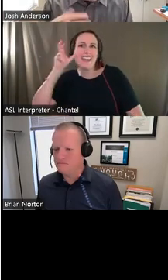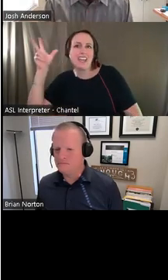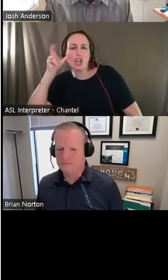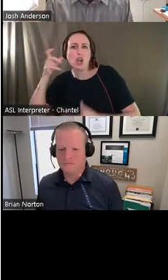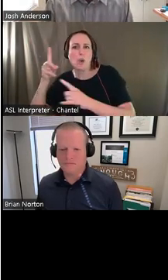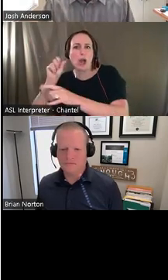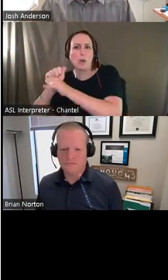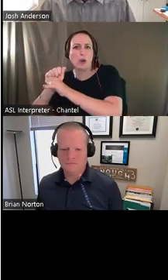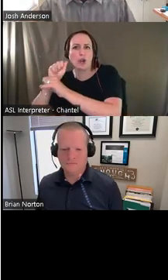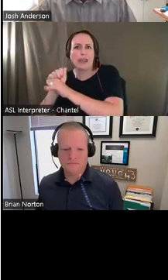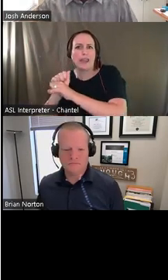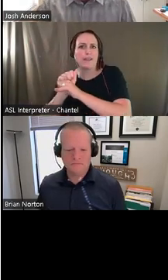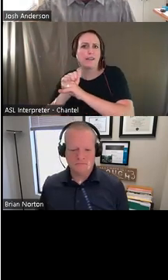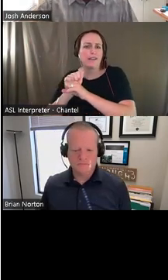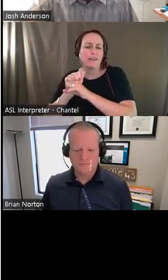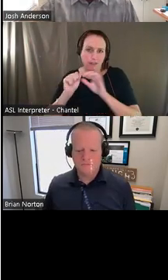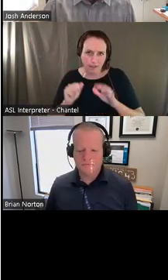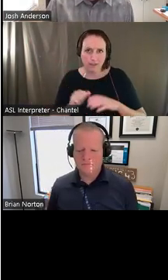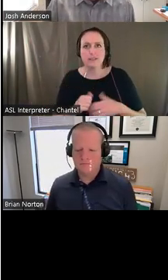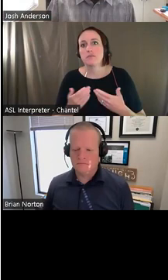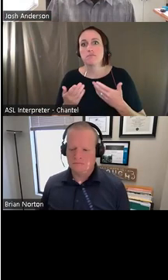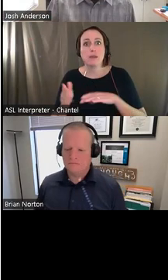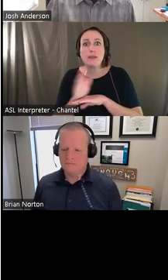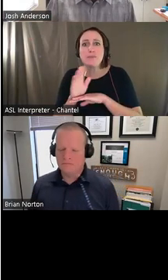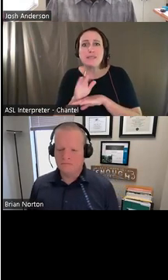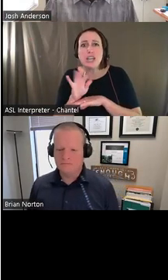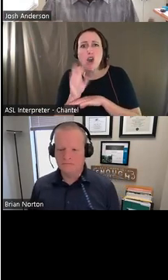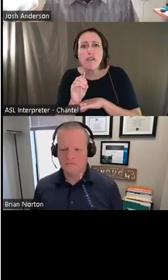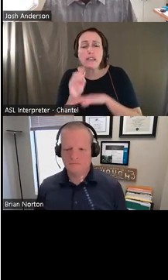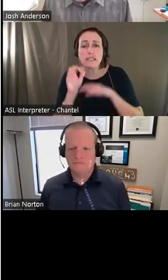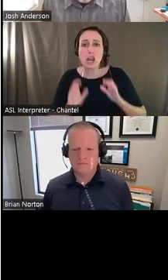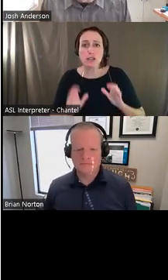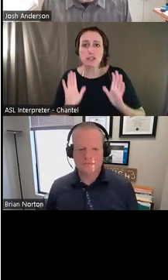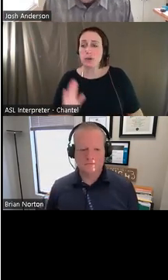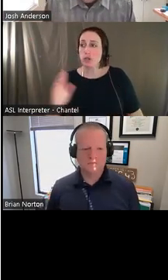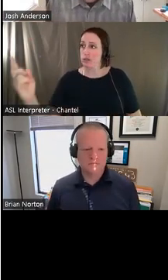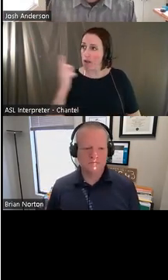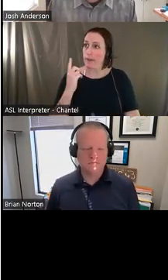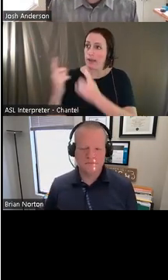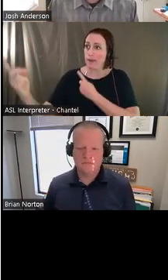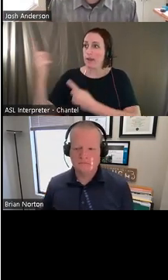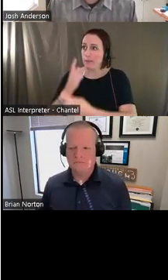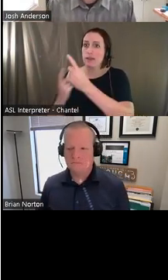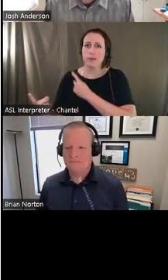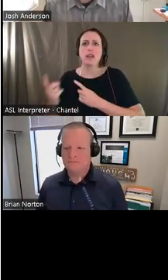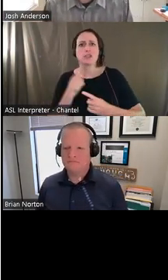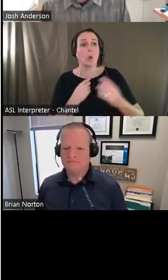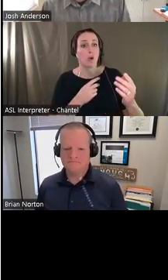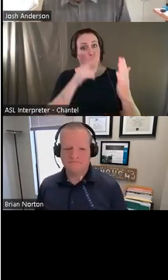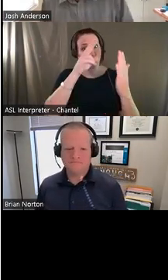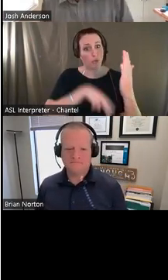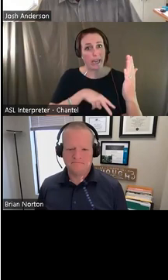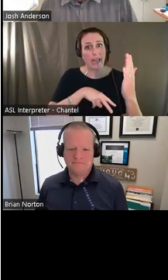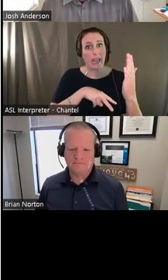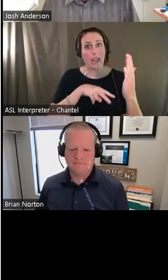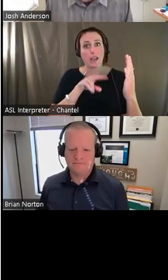I'm sitting at a desk in a busy office where customers always are dictating social security numbers into a database system